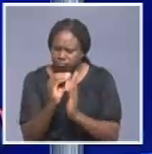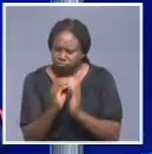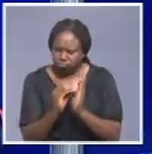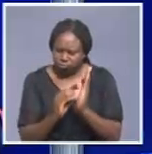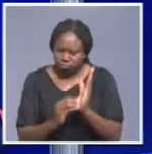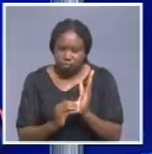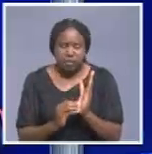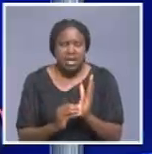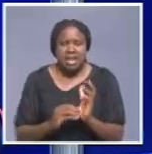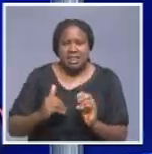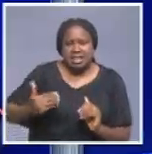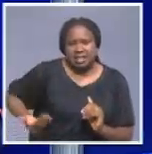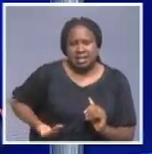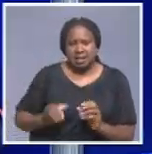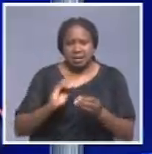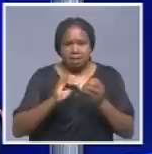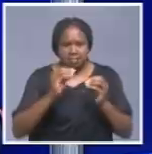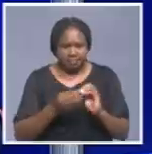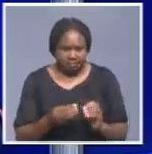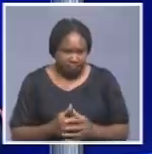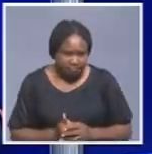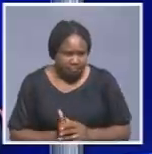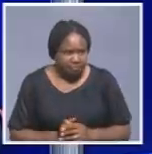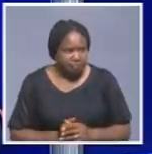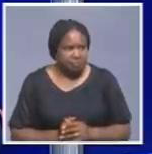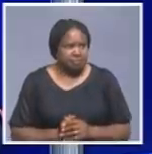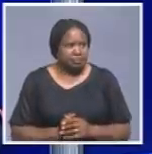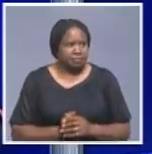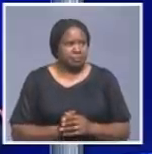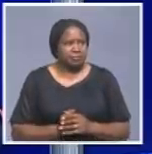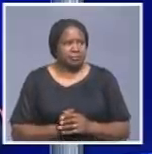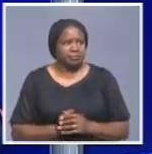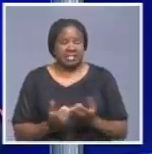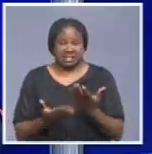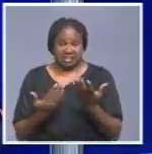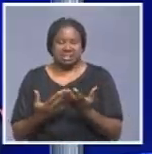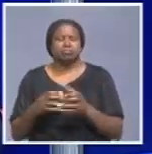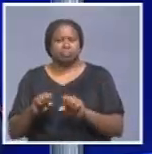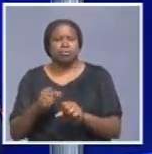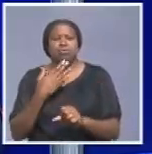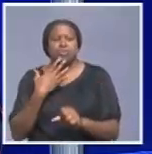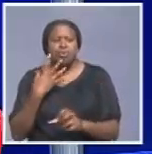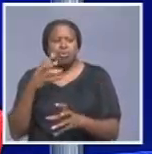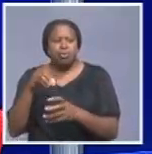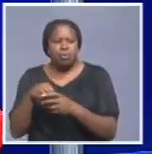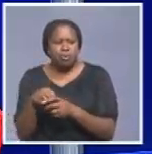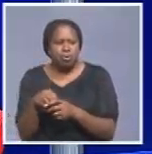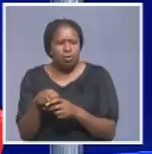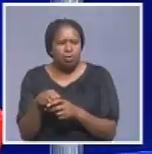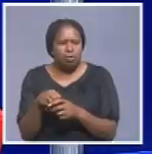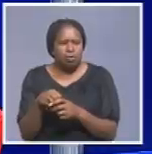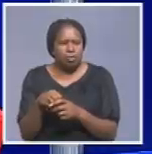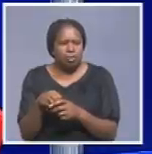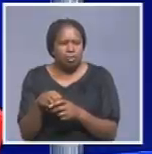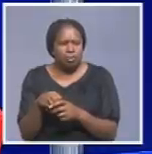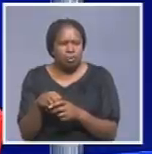number. So, then, it will be possible to trace that, who were in the immediate vicinity